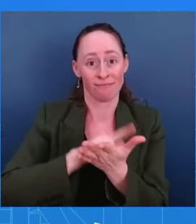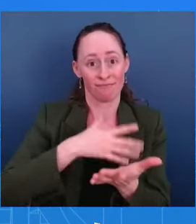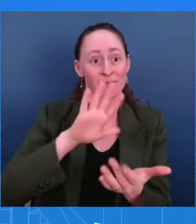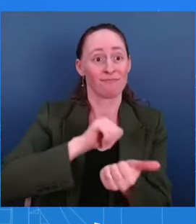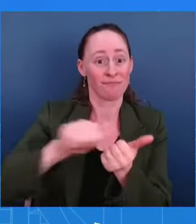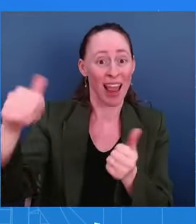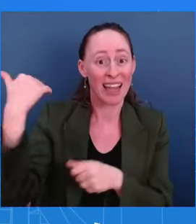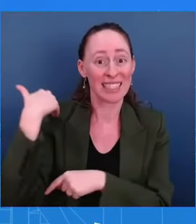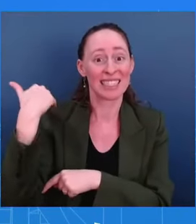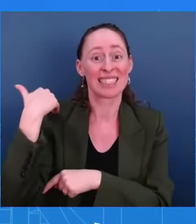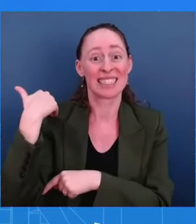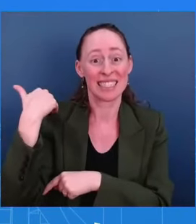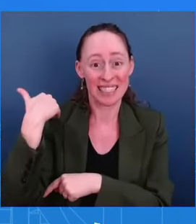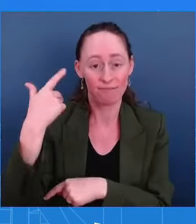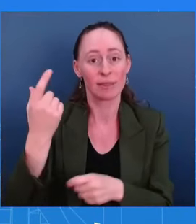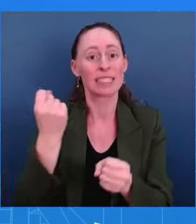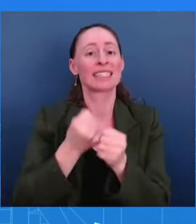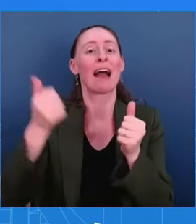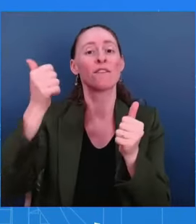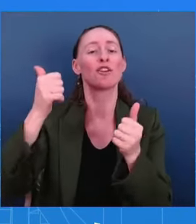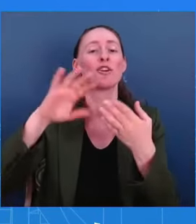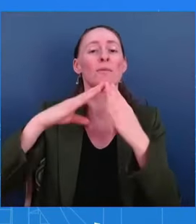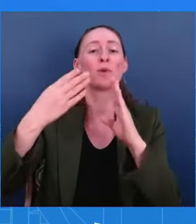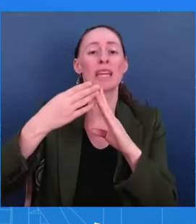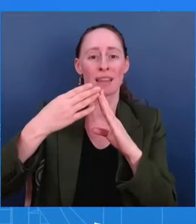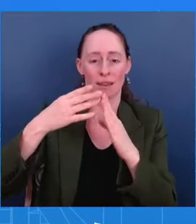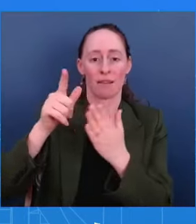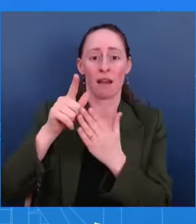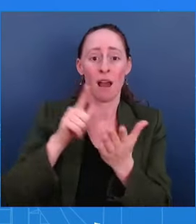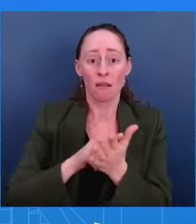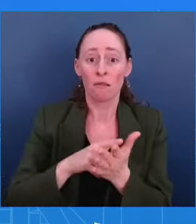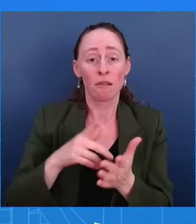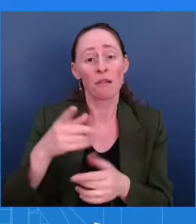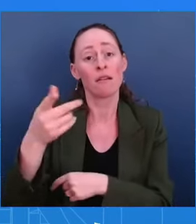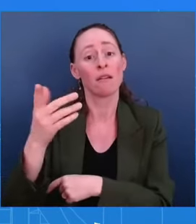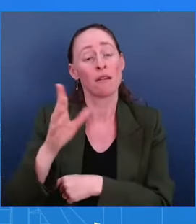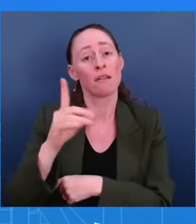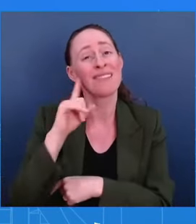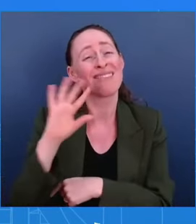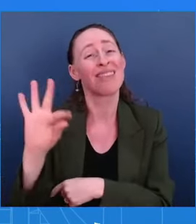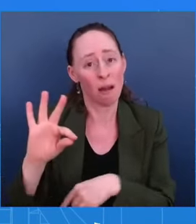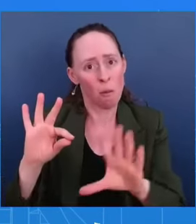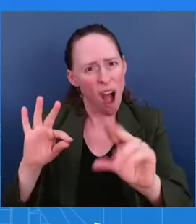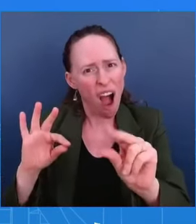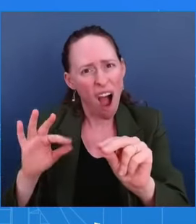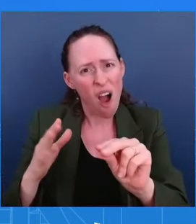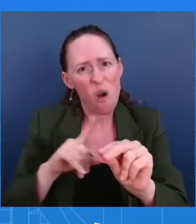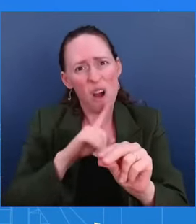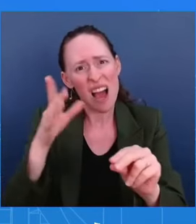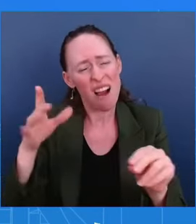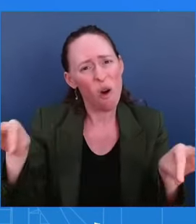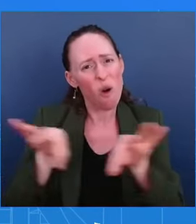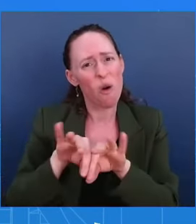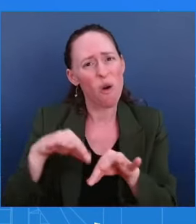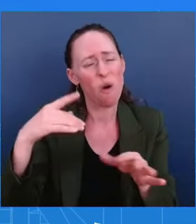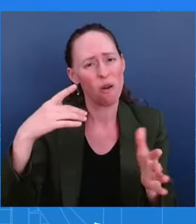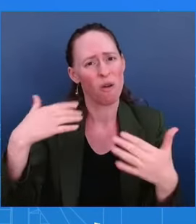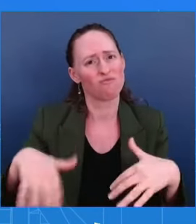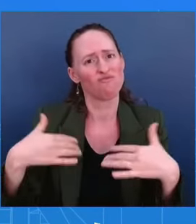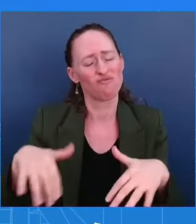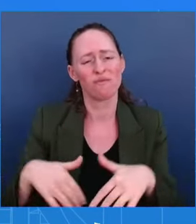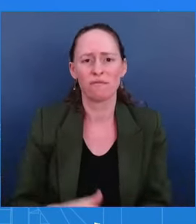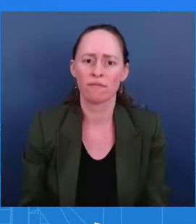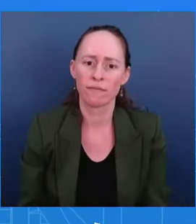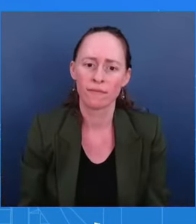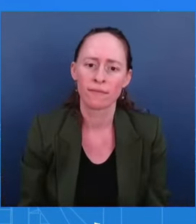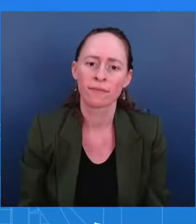small feat. That was a big thing to In terms of congressional help, has he, does he have any meetings scheduled at the White House or, yeah, does he